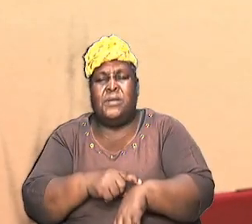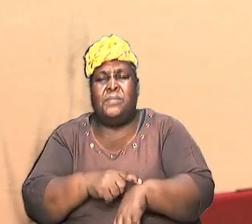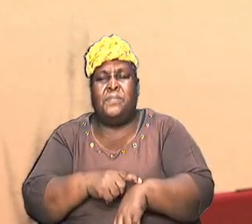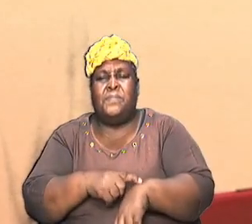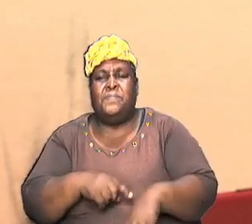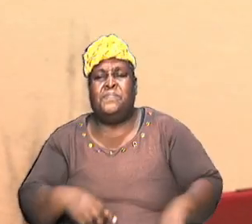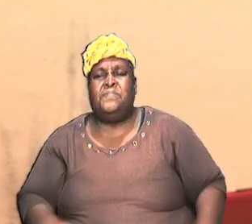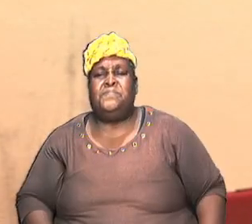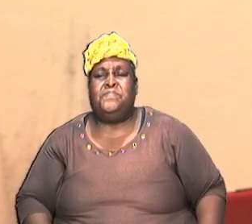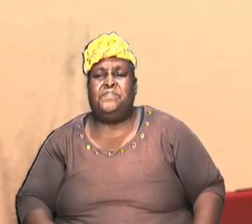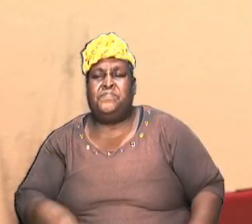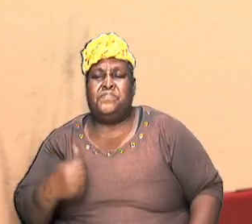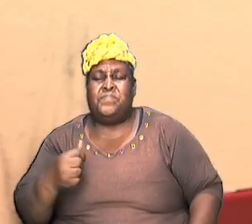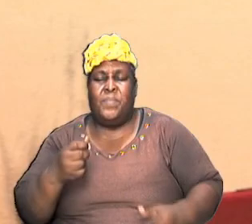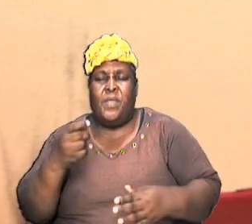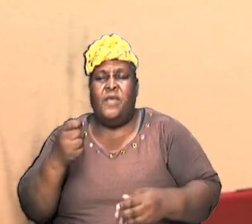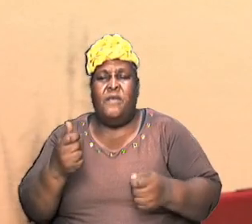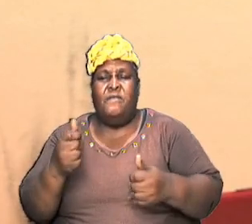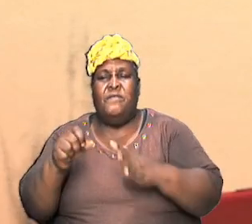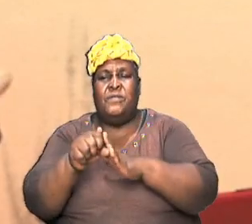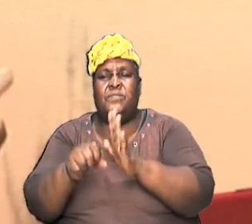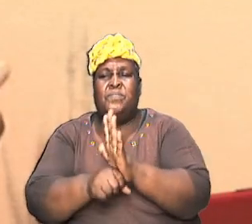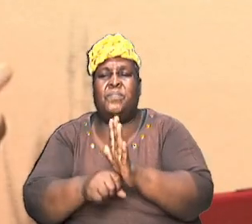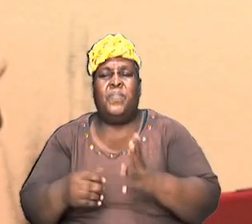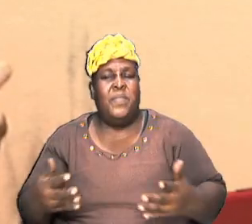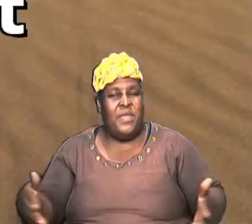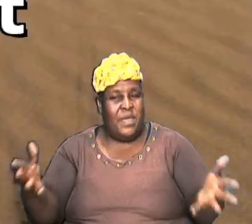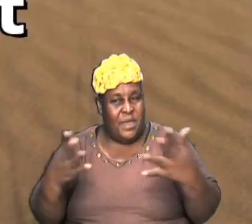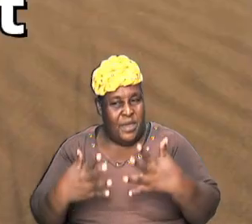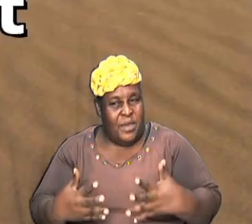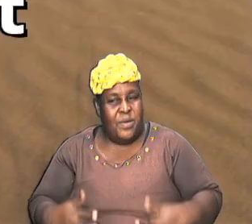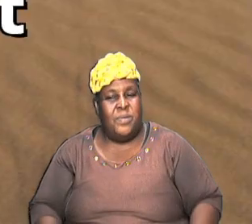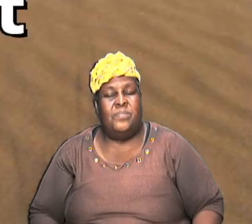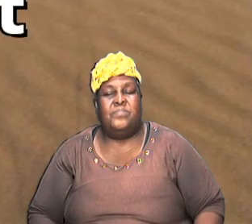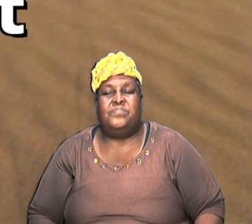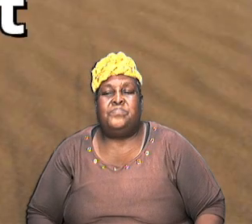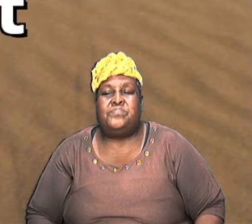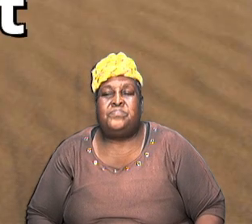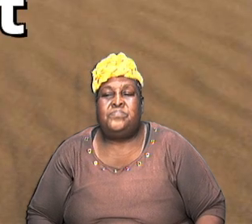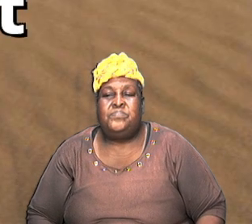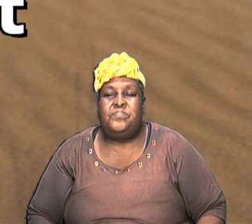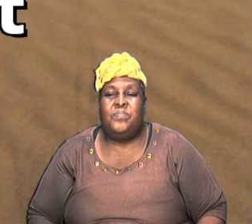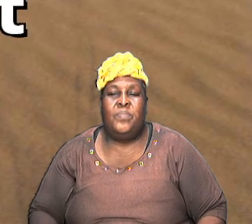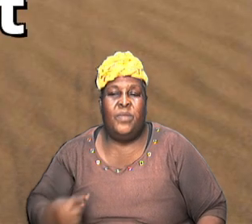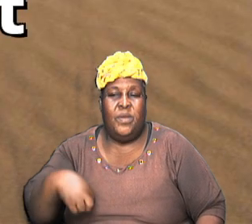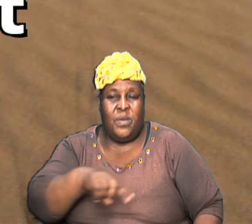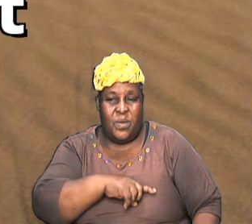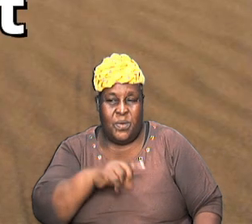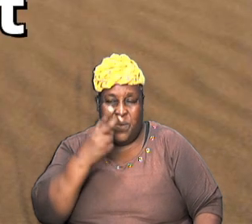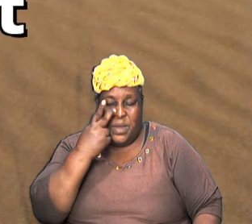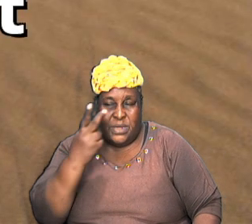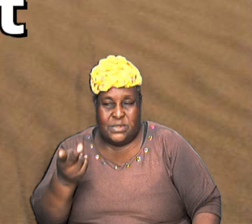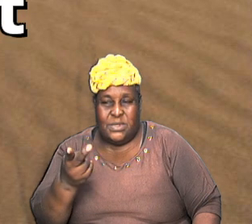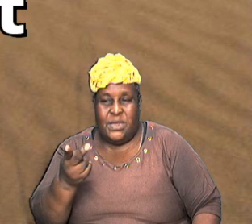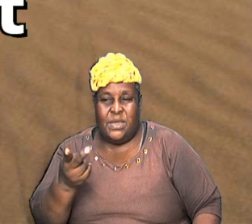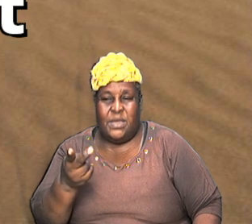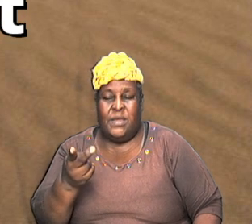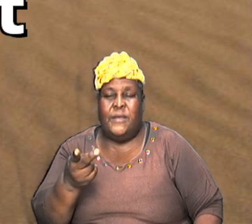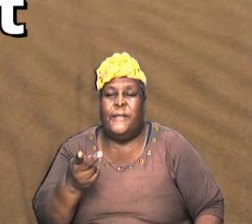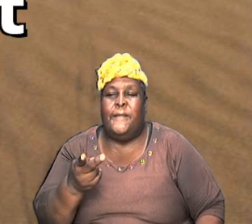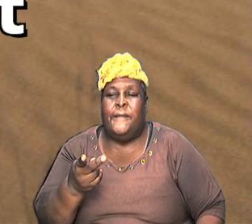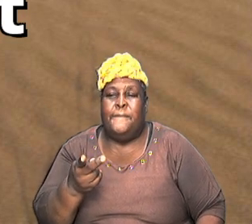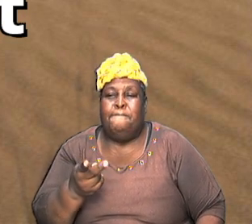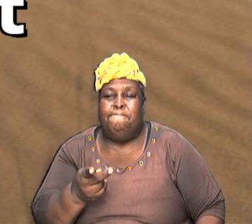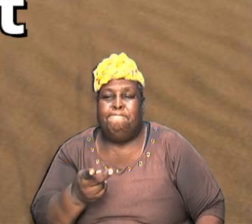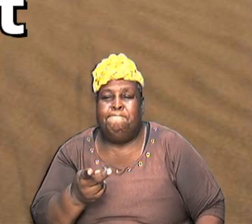us look quickly at the other few scriptures so here is this Melchizedek we see we see